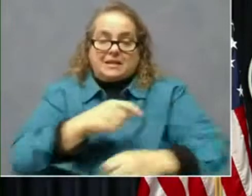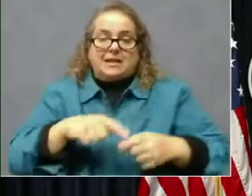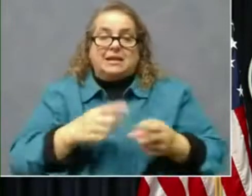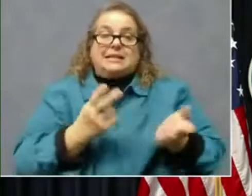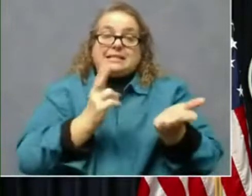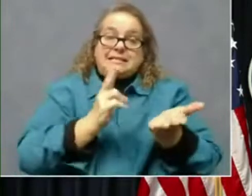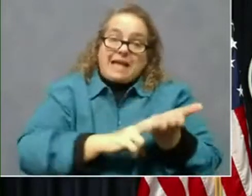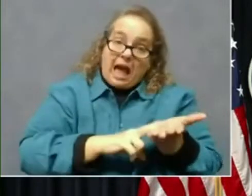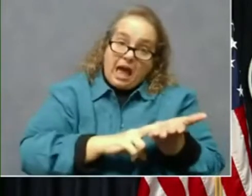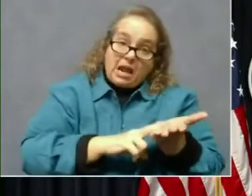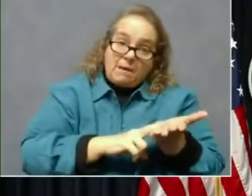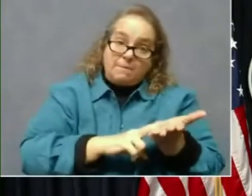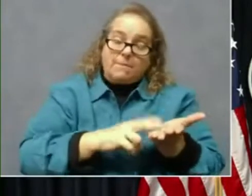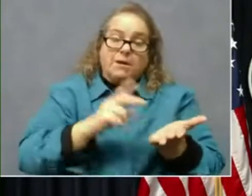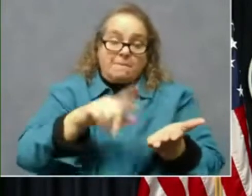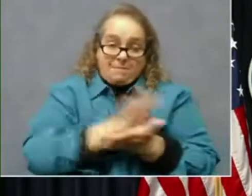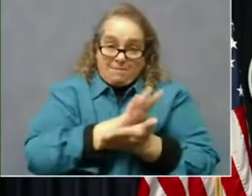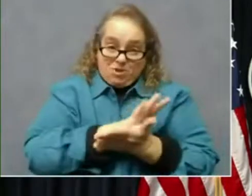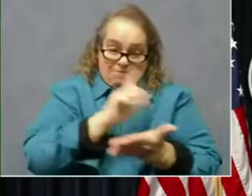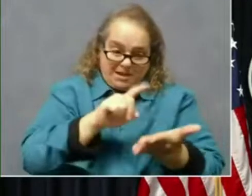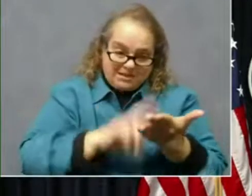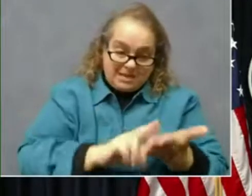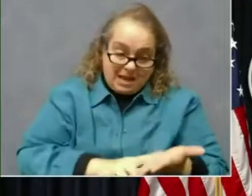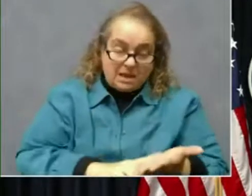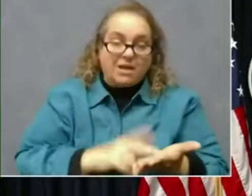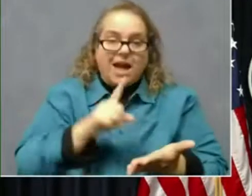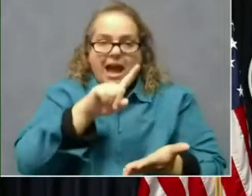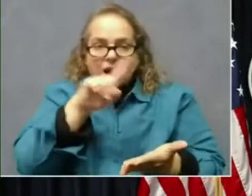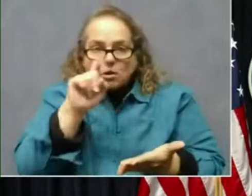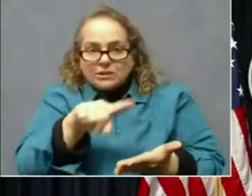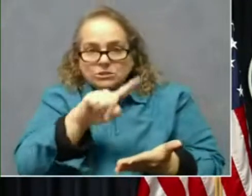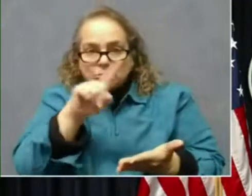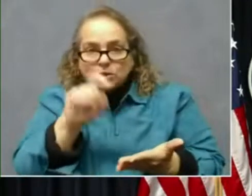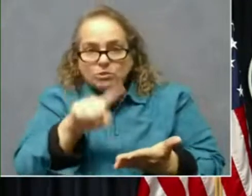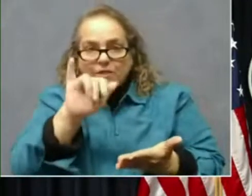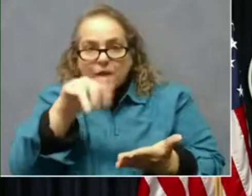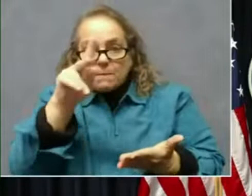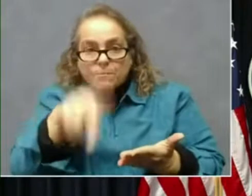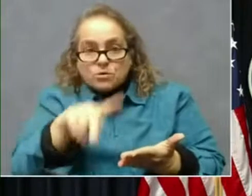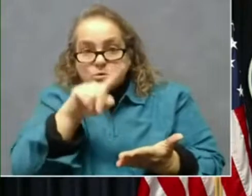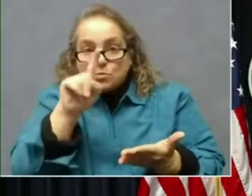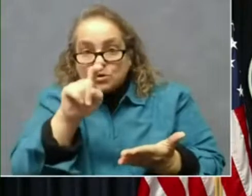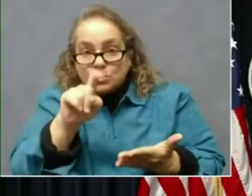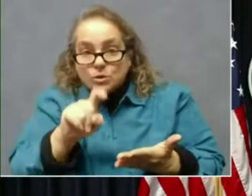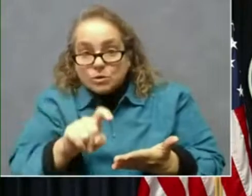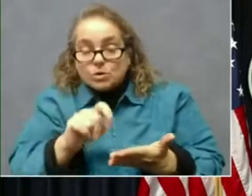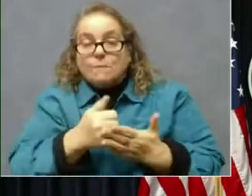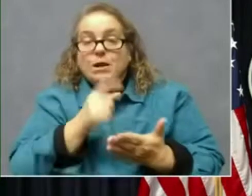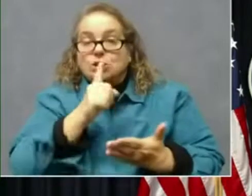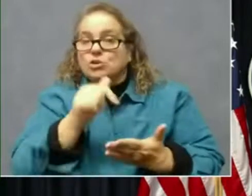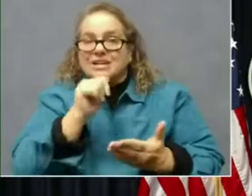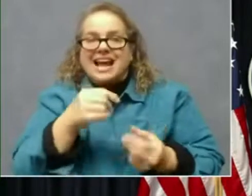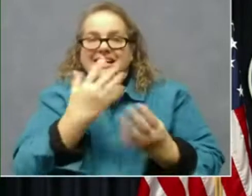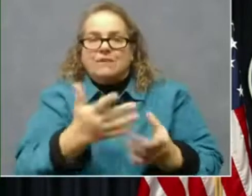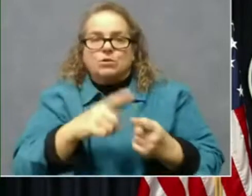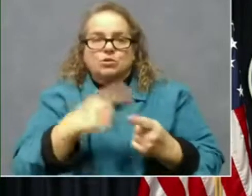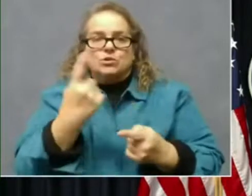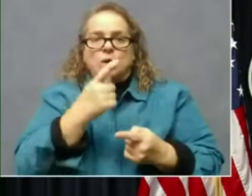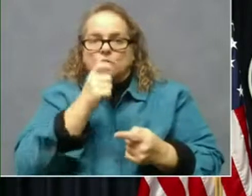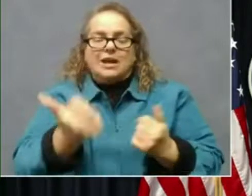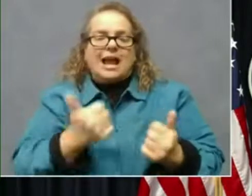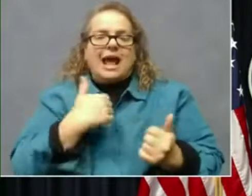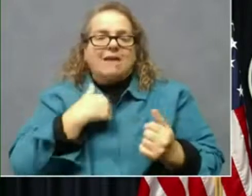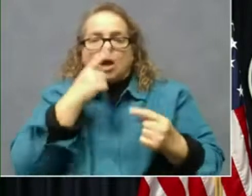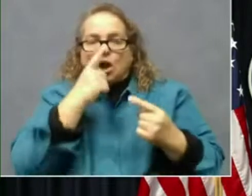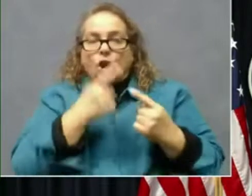form. It takes asking several questions to ensure that you're not giving the vaccine to someone who might have a severe